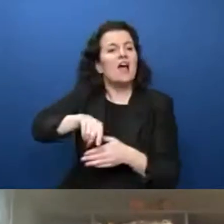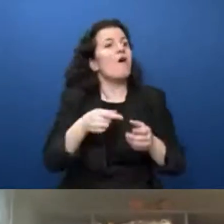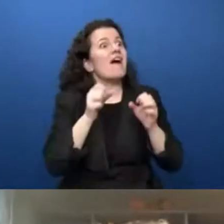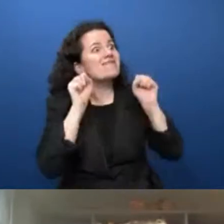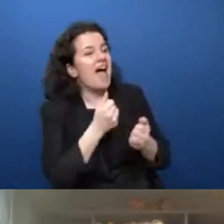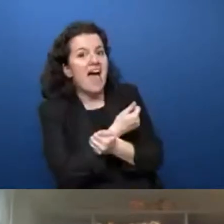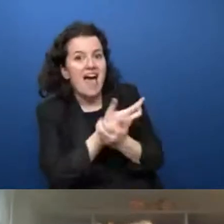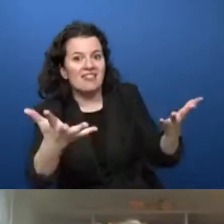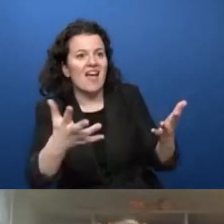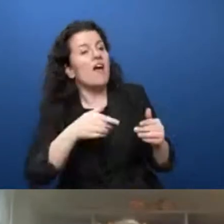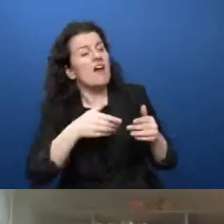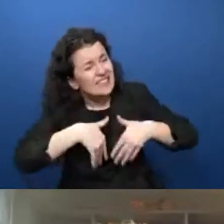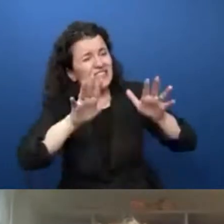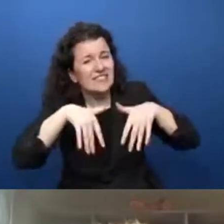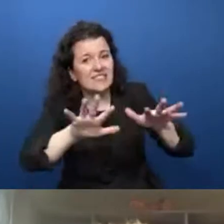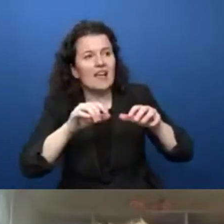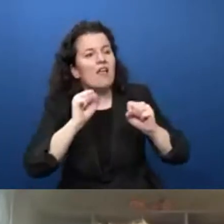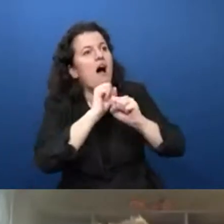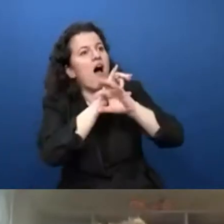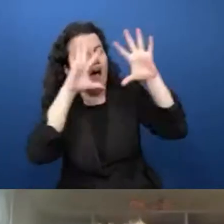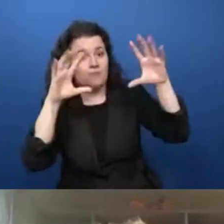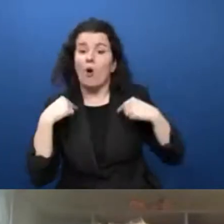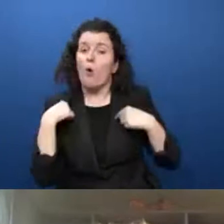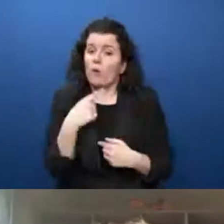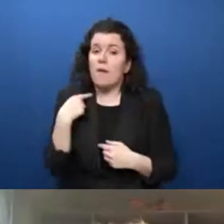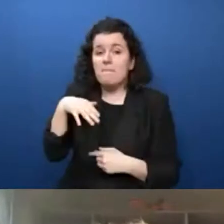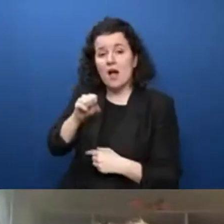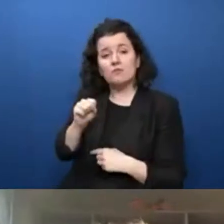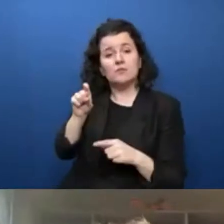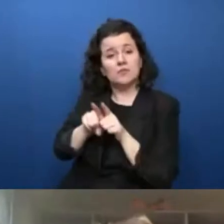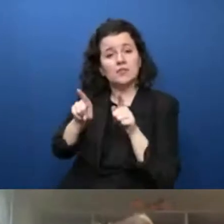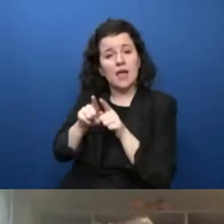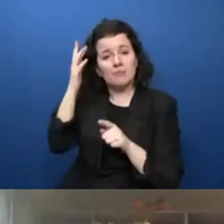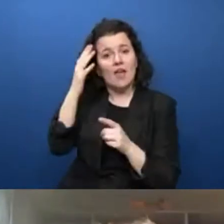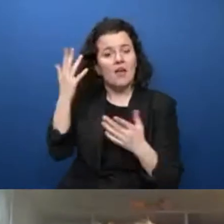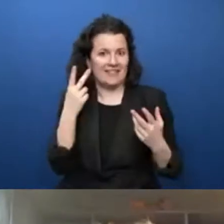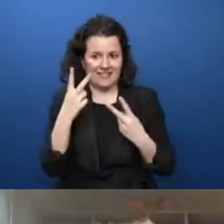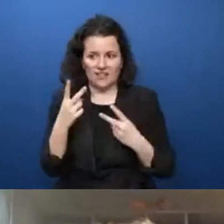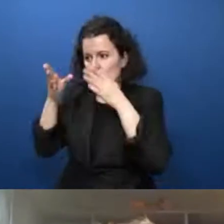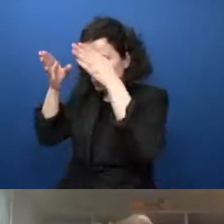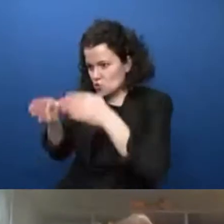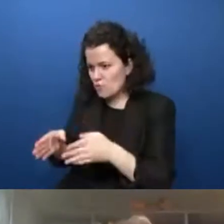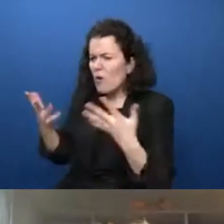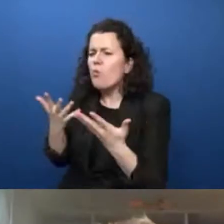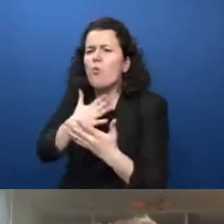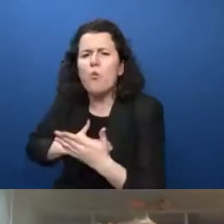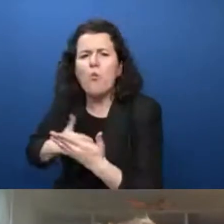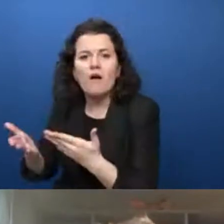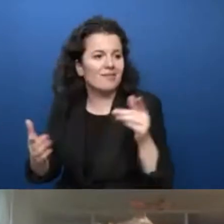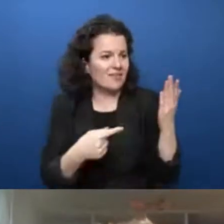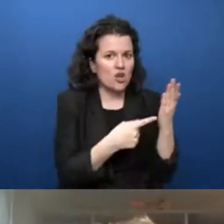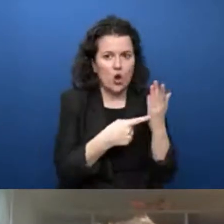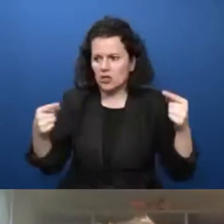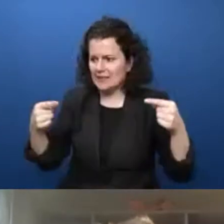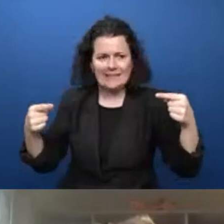believe in Microsoft, that actually a disability is caused when there's a mismatch between human requirements and technology. And all of us have